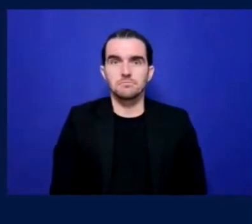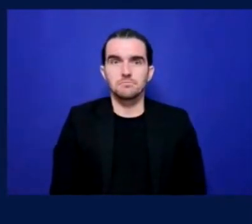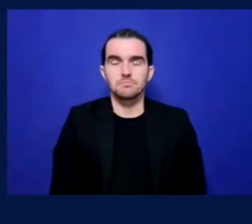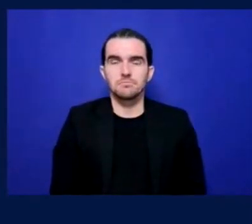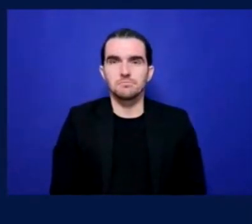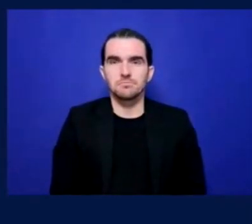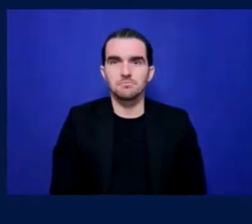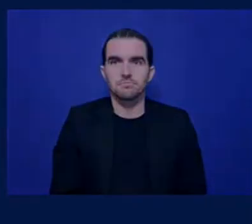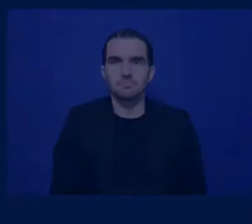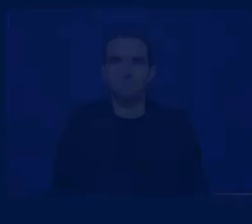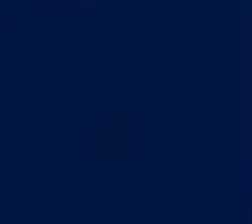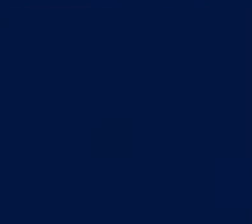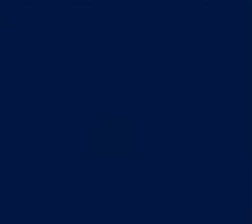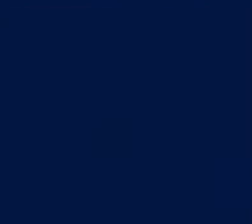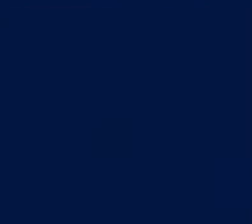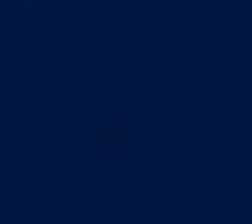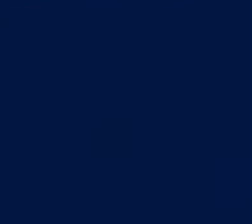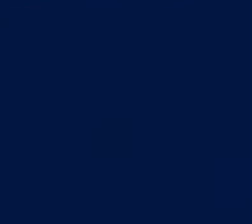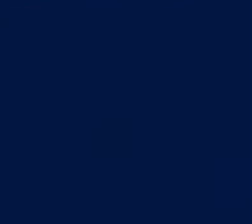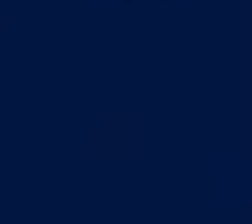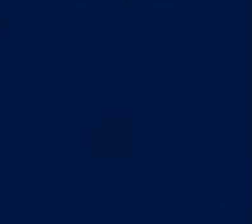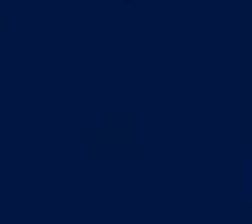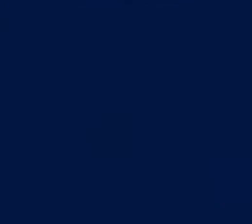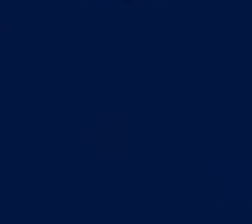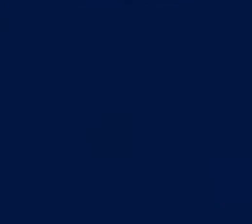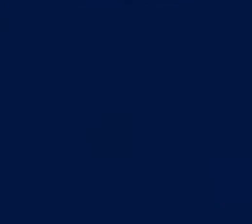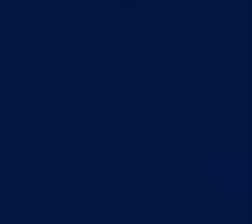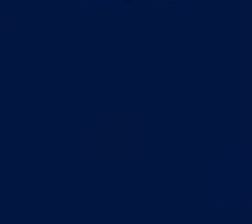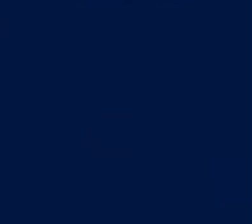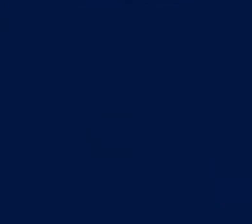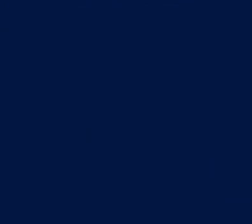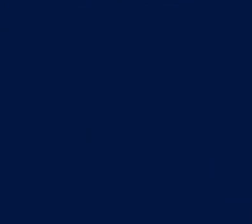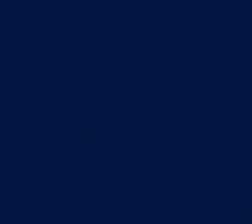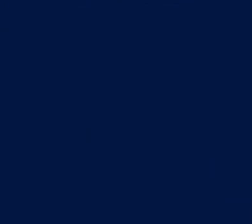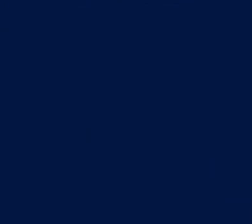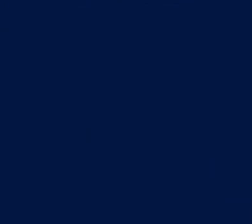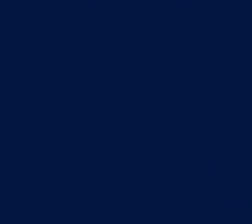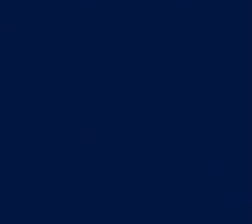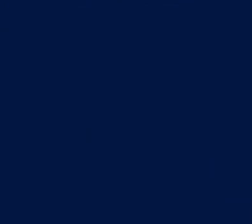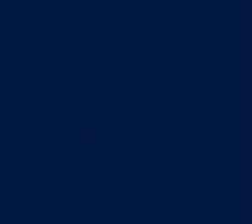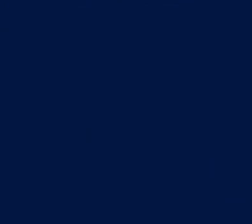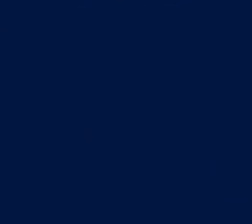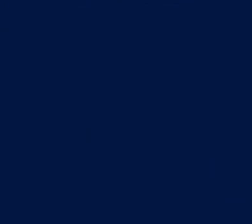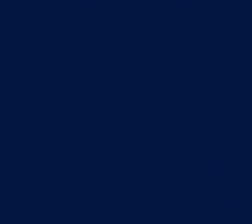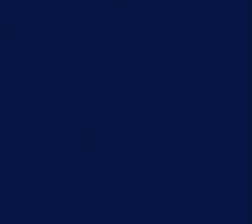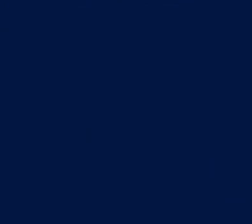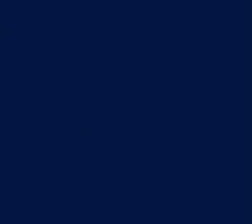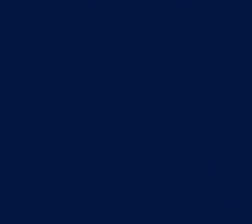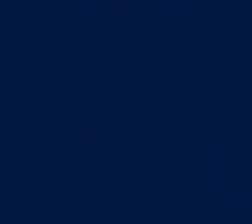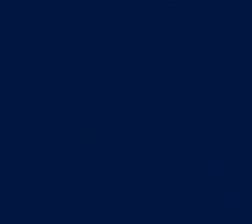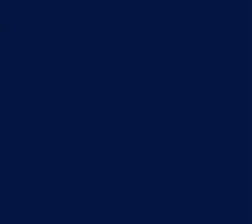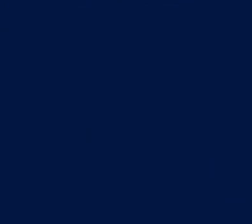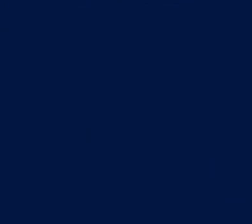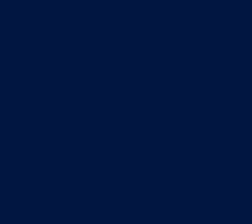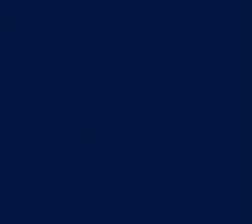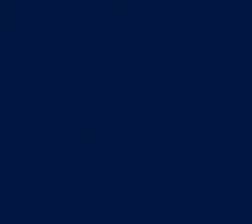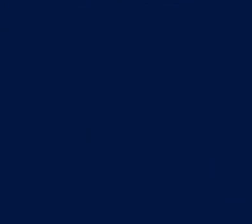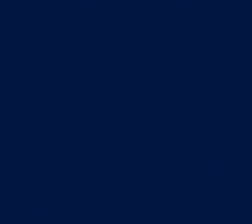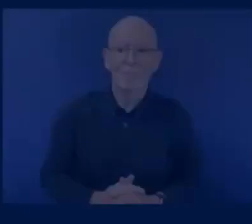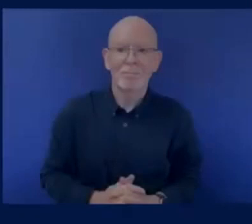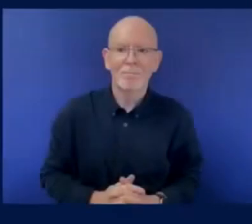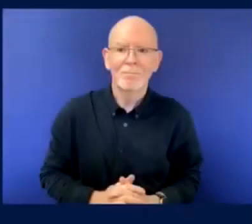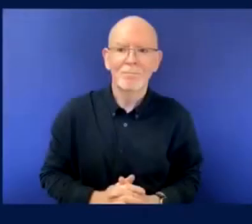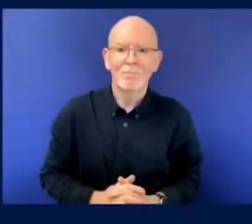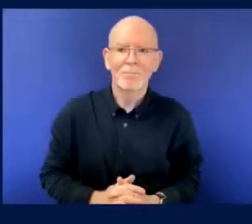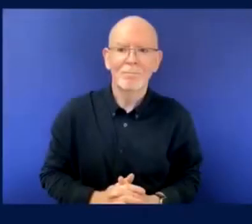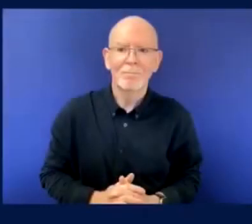you know, your, your role with the, the World Cup in 2018, um, what insight did that give you around the role of, uh, disability